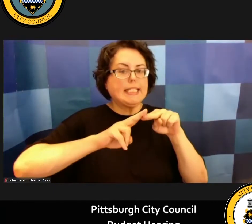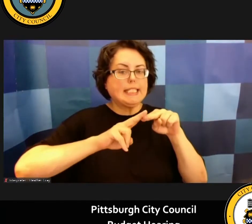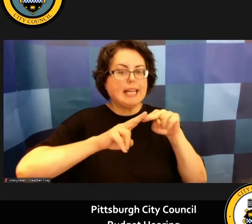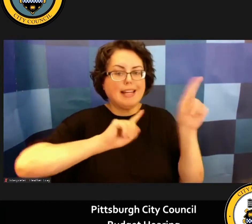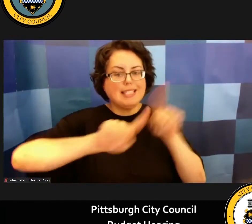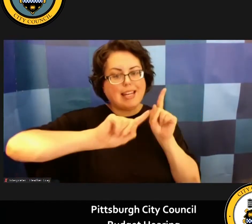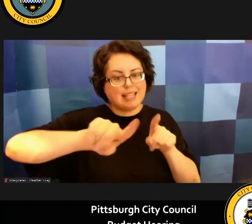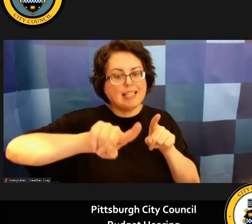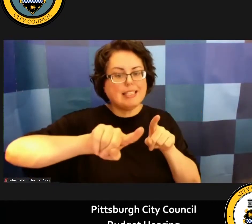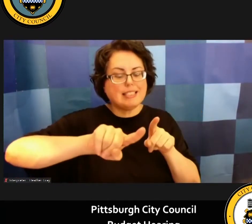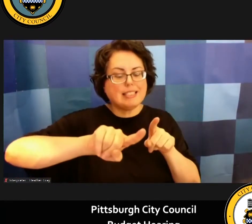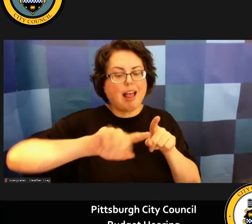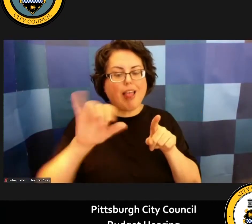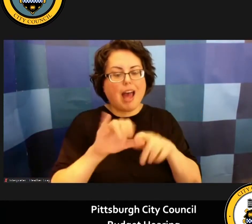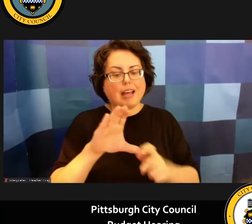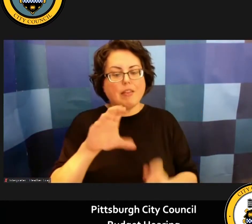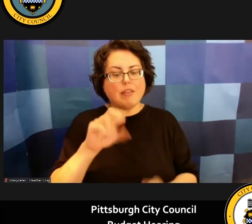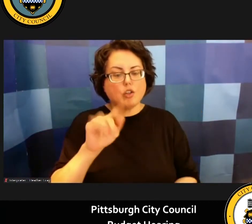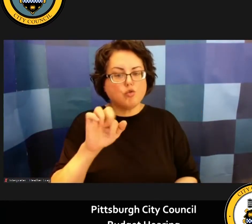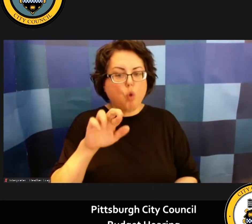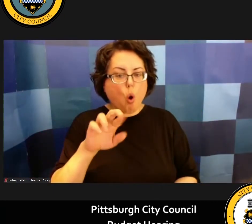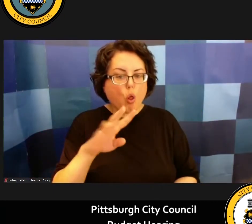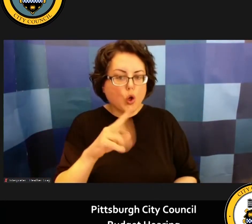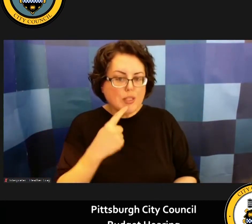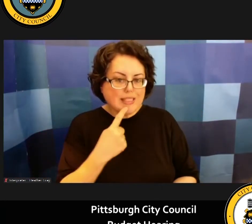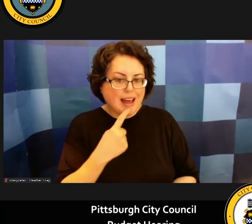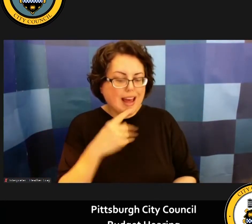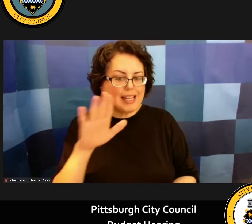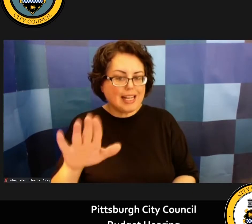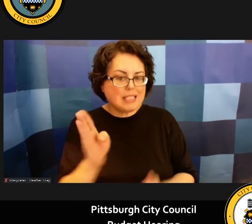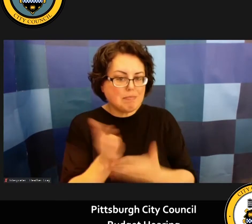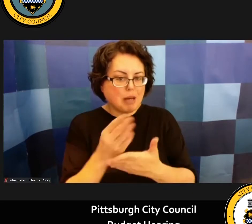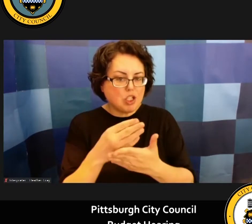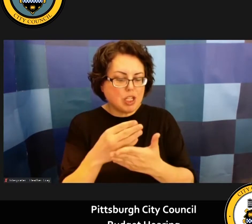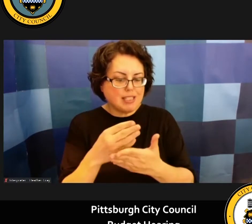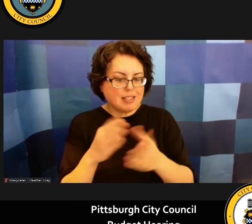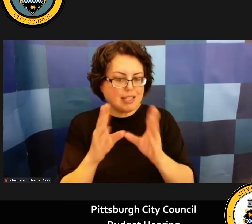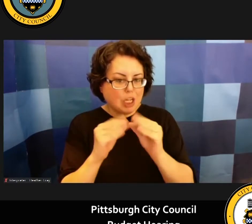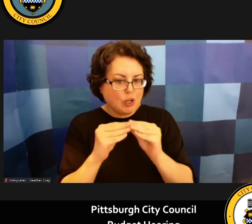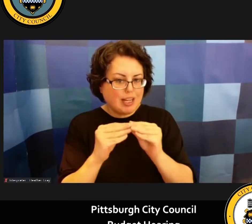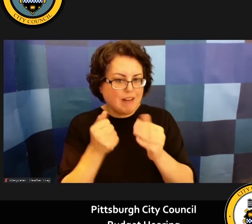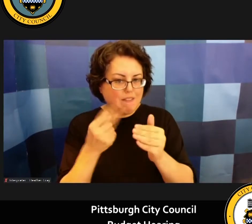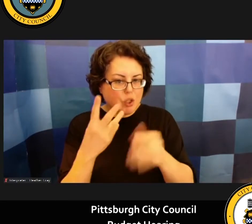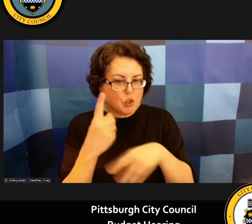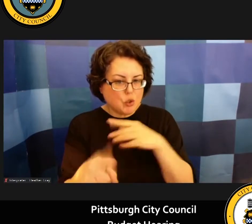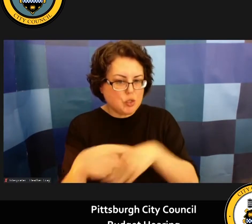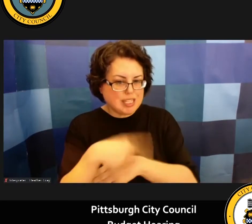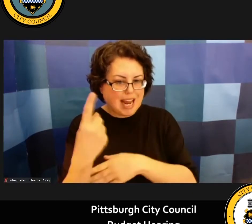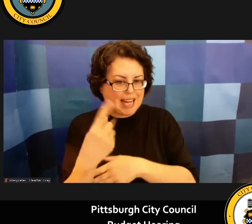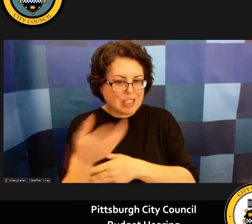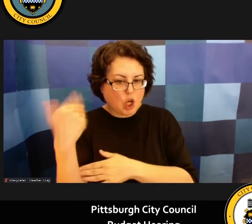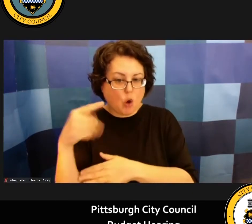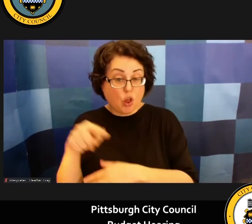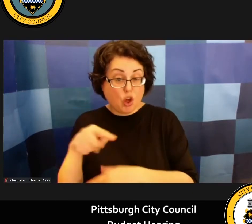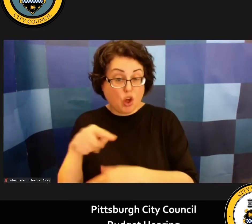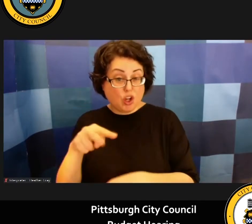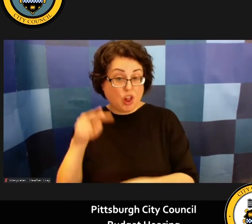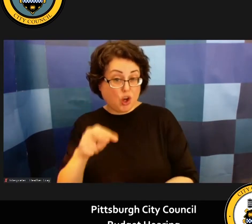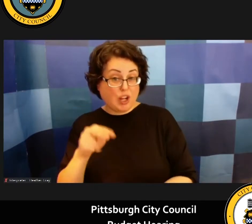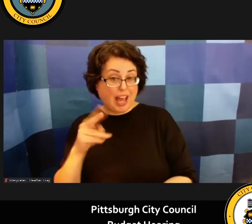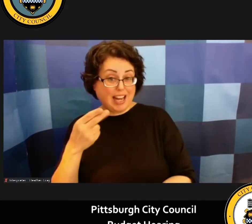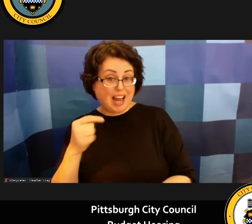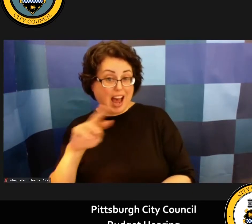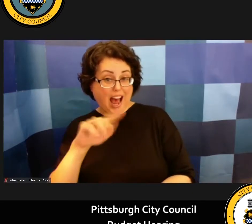the controller uh was talking about his budget hearing a few days ago you know if you look at Heinz Field that's full on Sundays for for